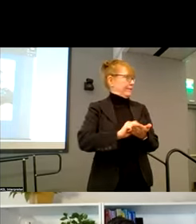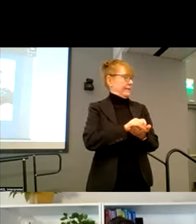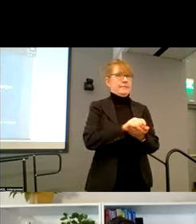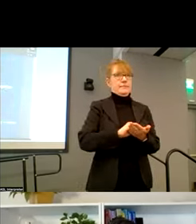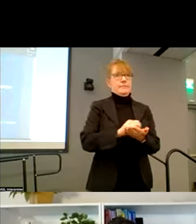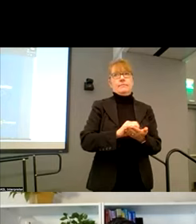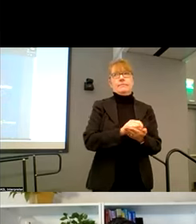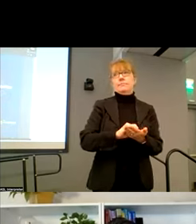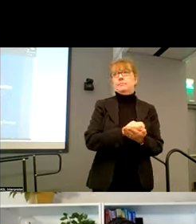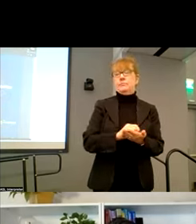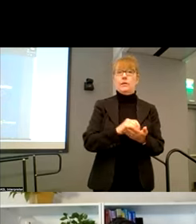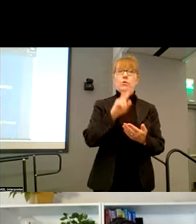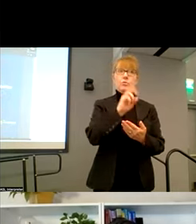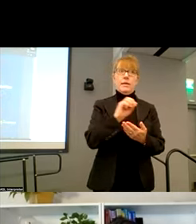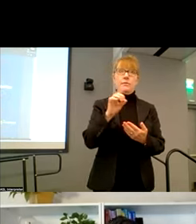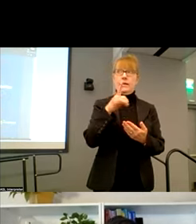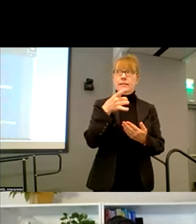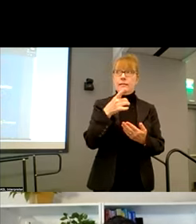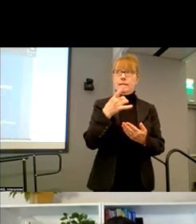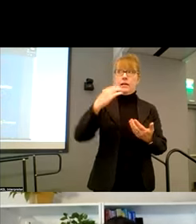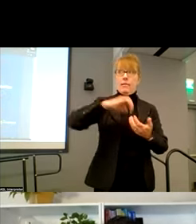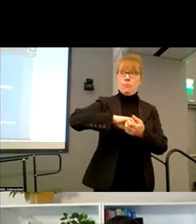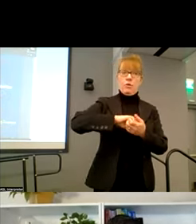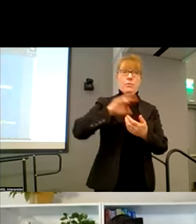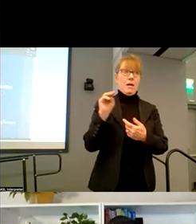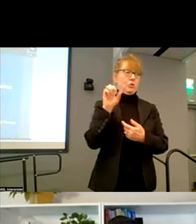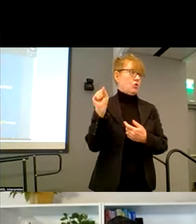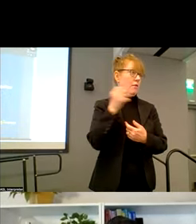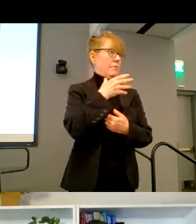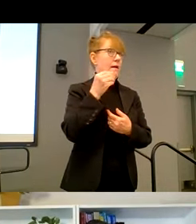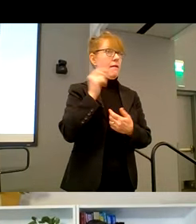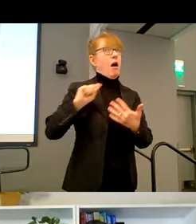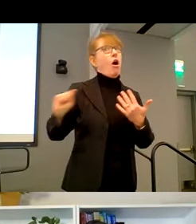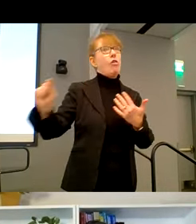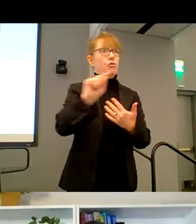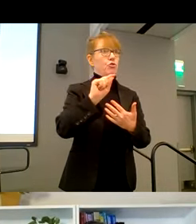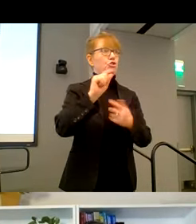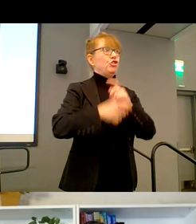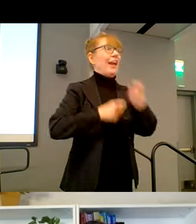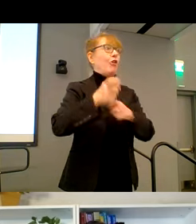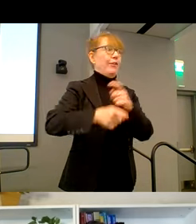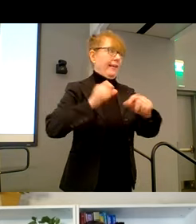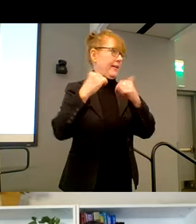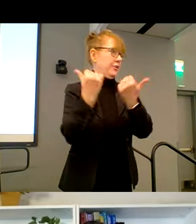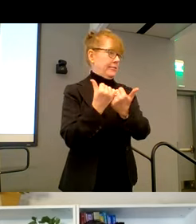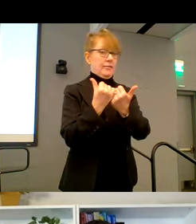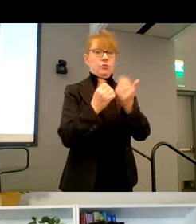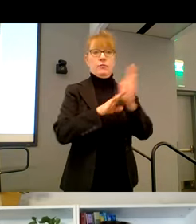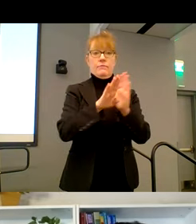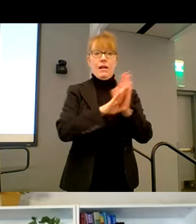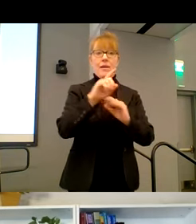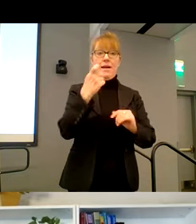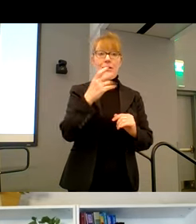Um, in 2018, we collaborated with Microsoft and, uh, other charities and organizations to develop this Xbox adaptive